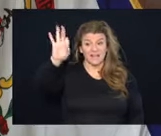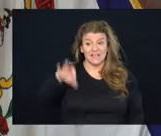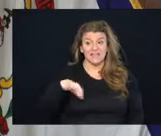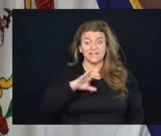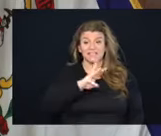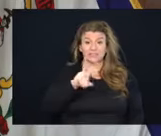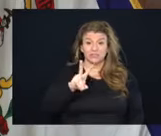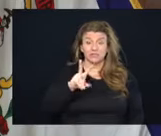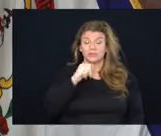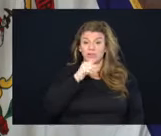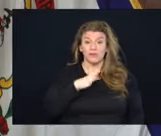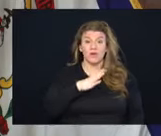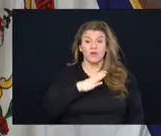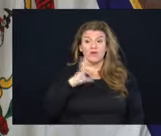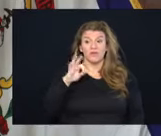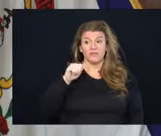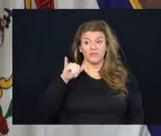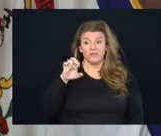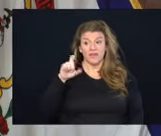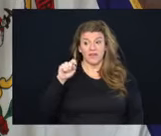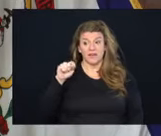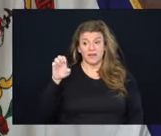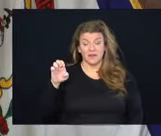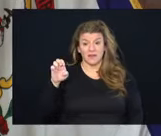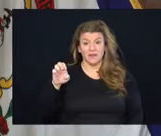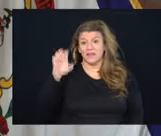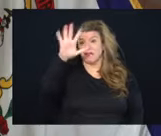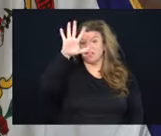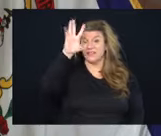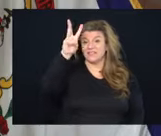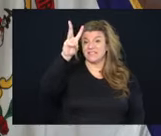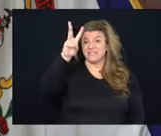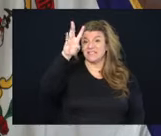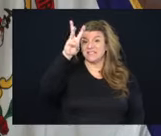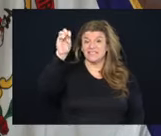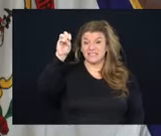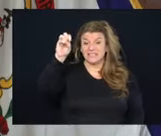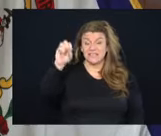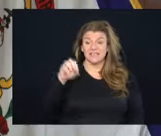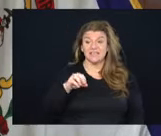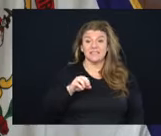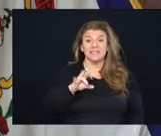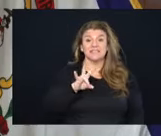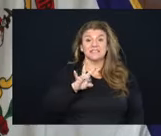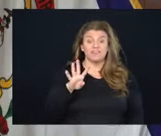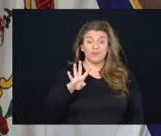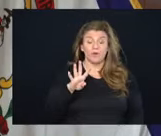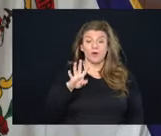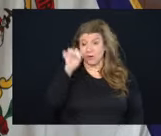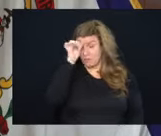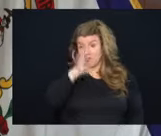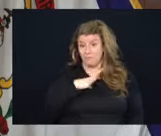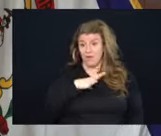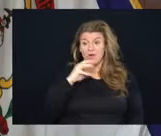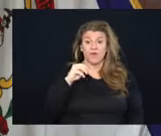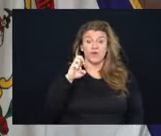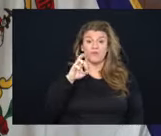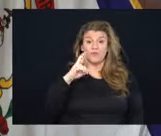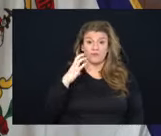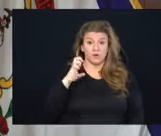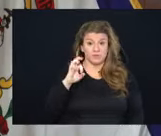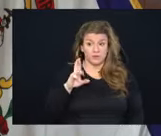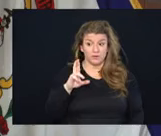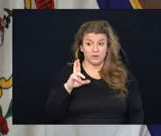a 62 year old female from Fayette County. The 5,660th death a 74 year old male from Mercer County.